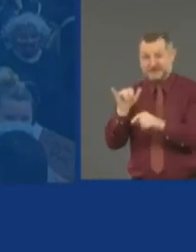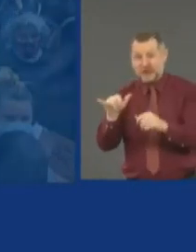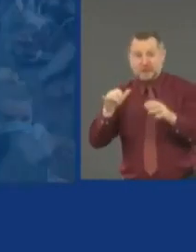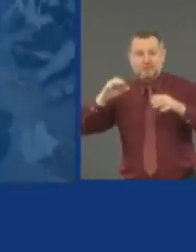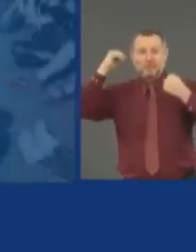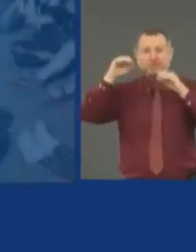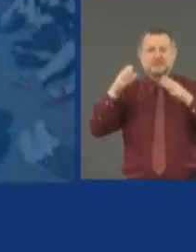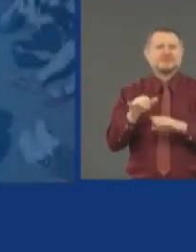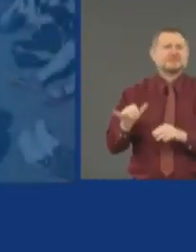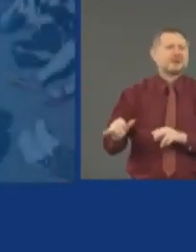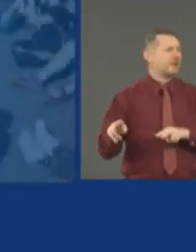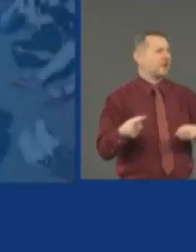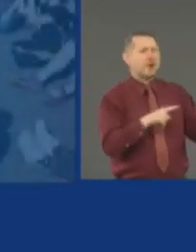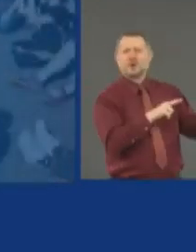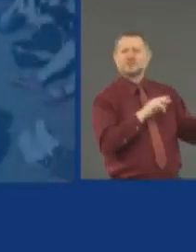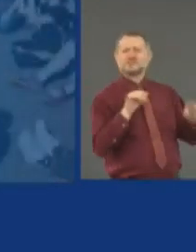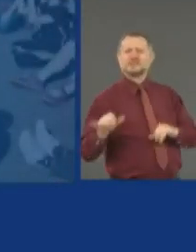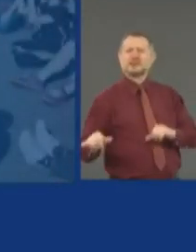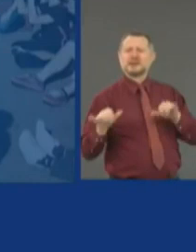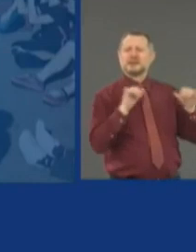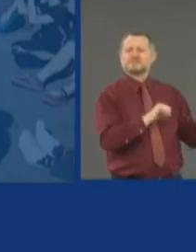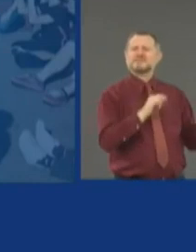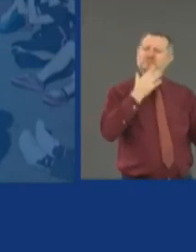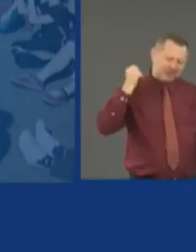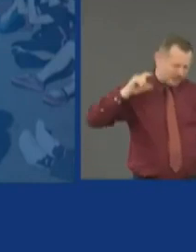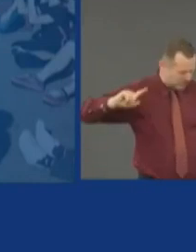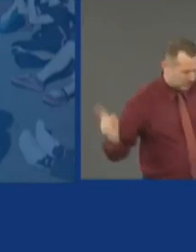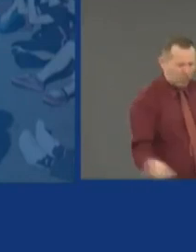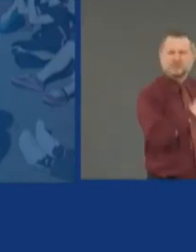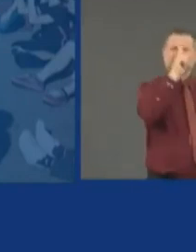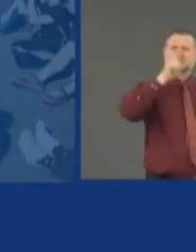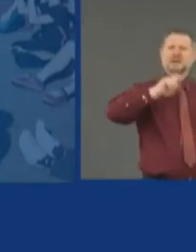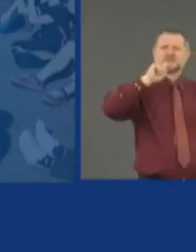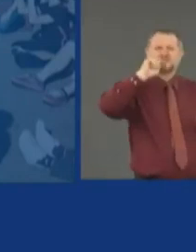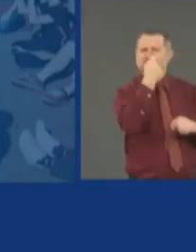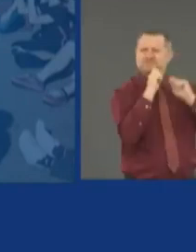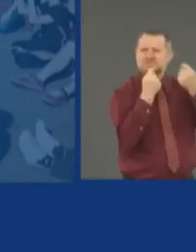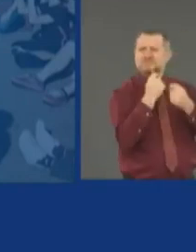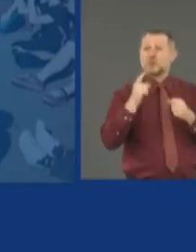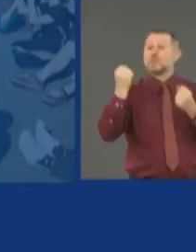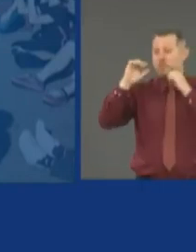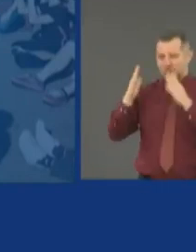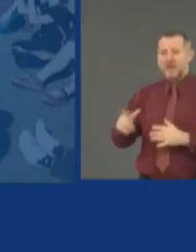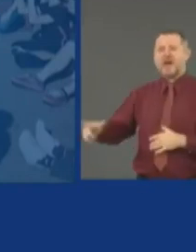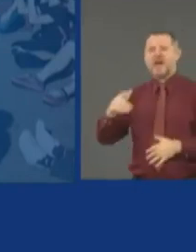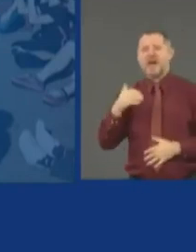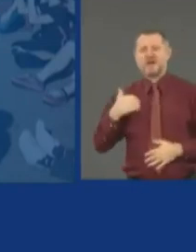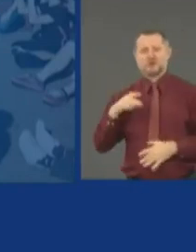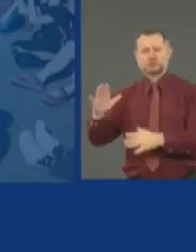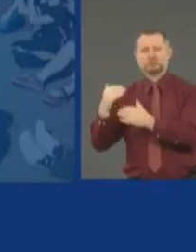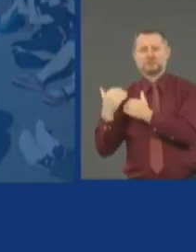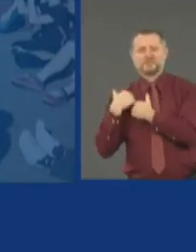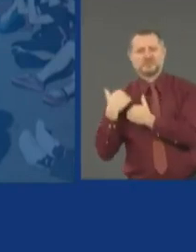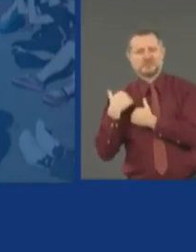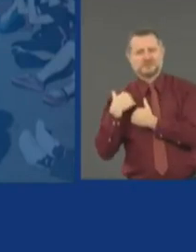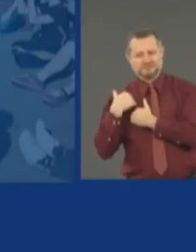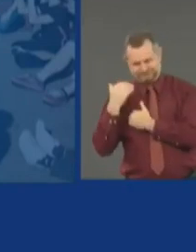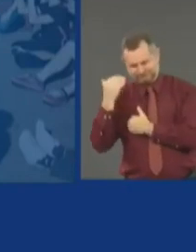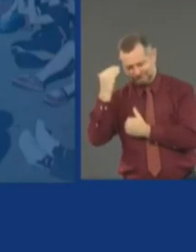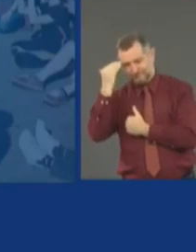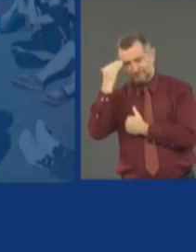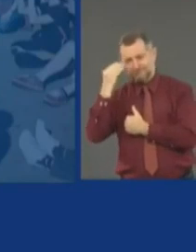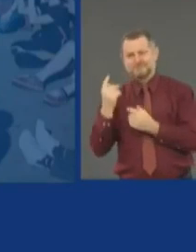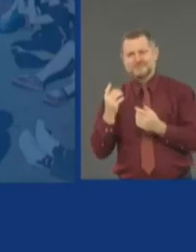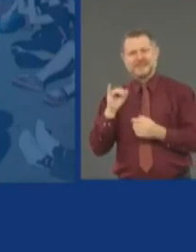a test, please. The protesters have a civic duty here also. Be responsible, get a test, go to the website,